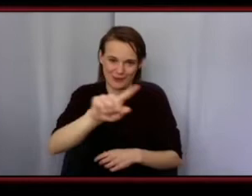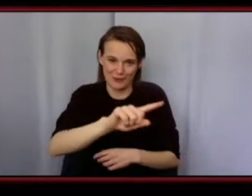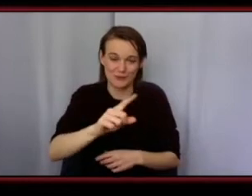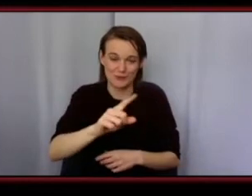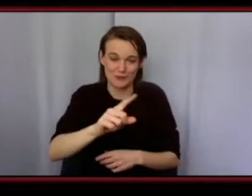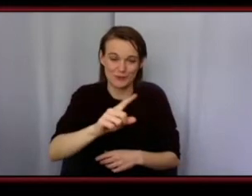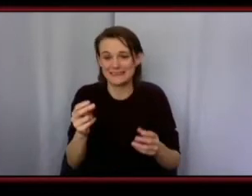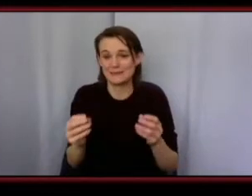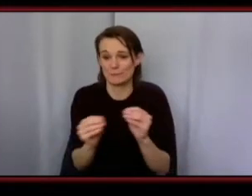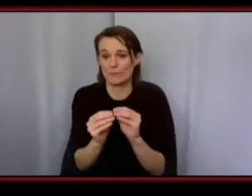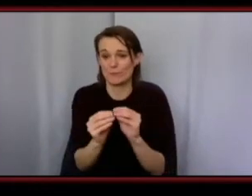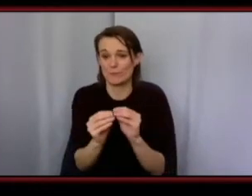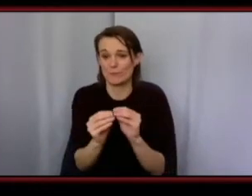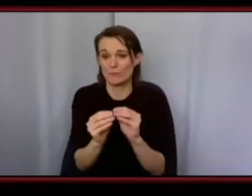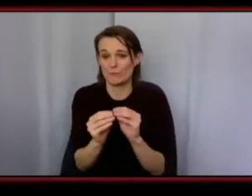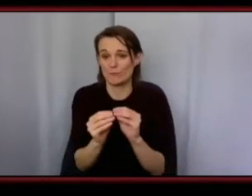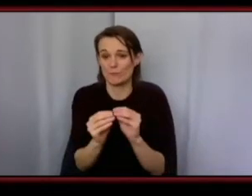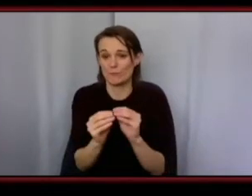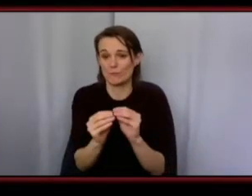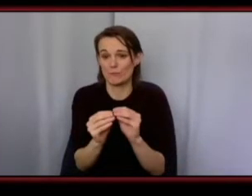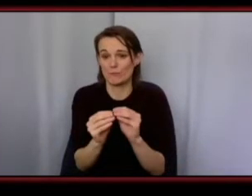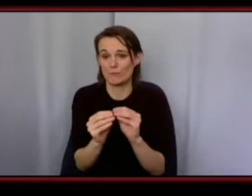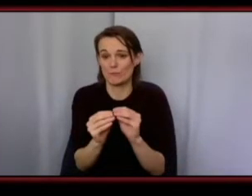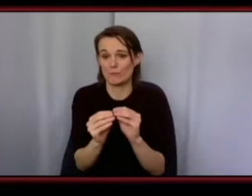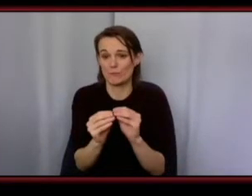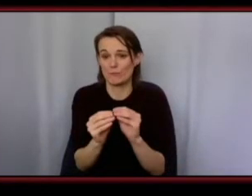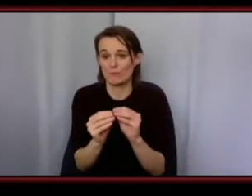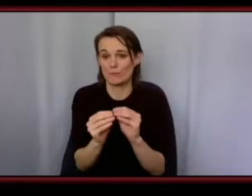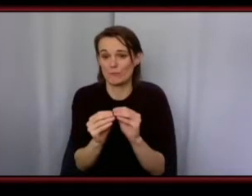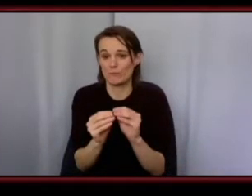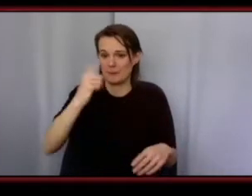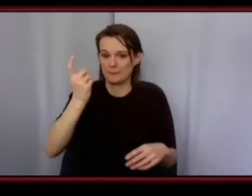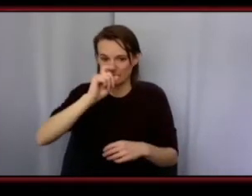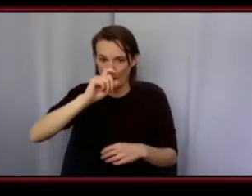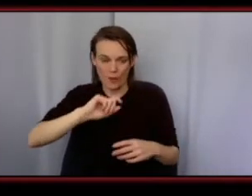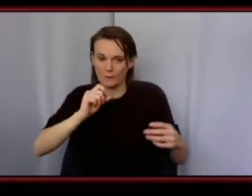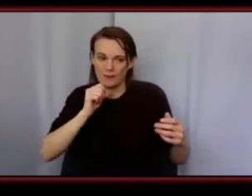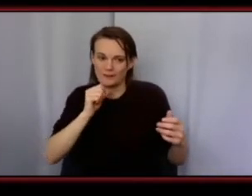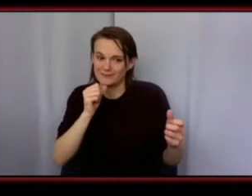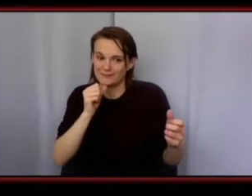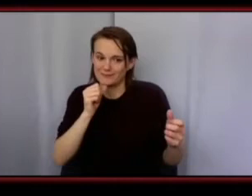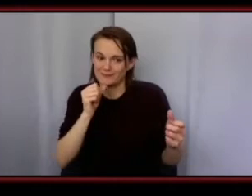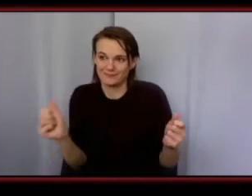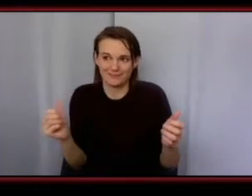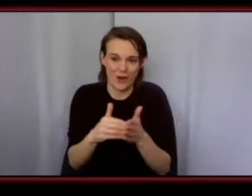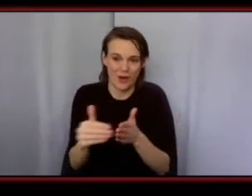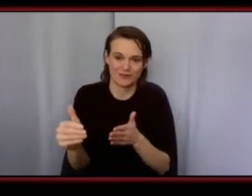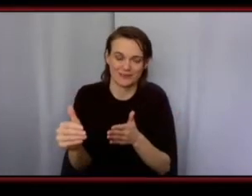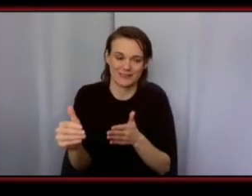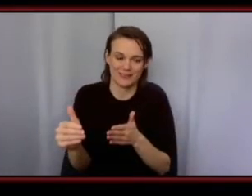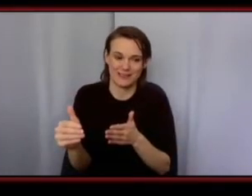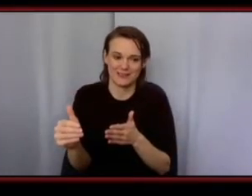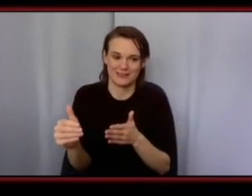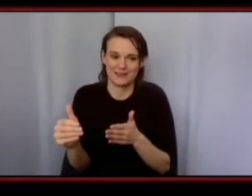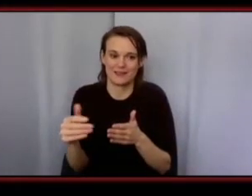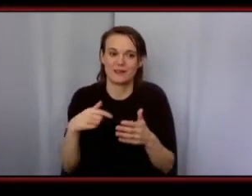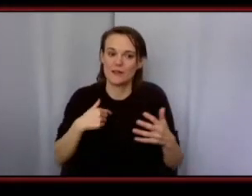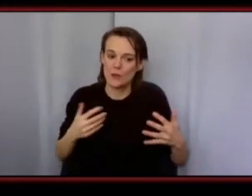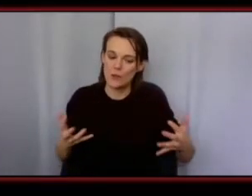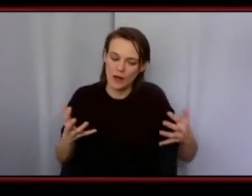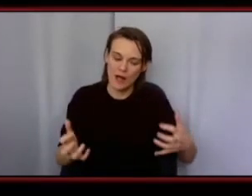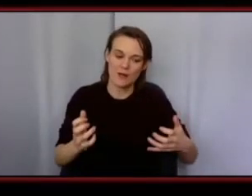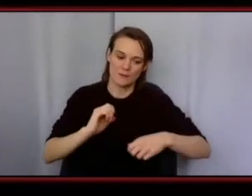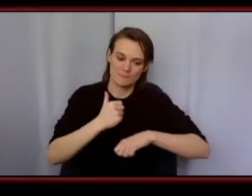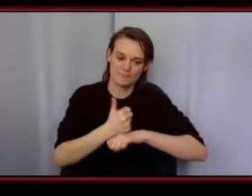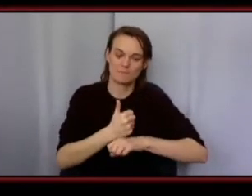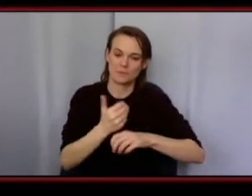a lot more of them now but even then you don't see very much so i really wanted to bring products that i don't see